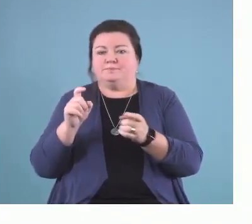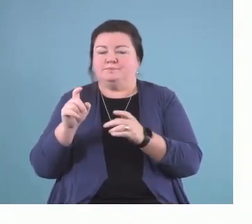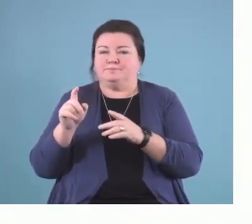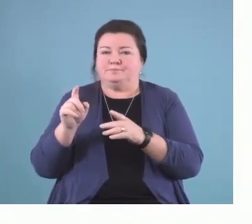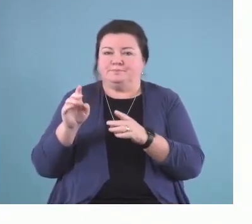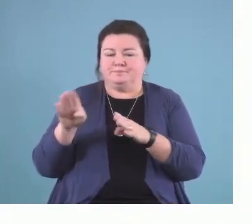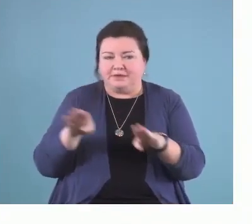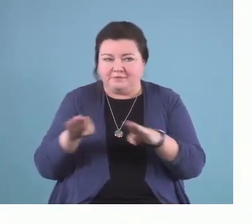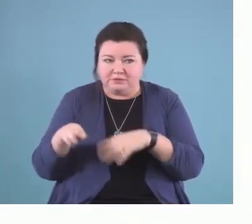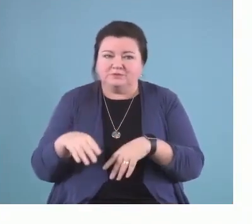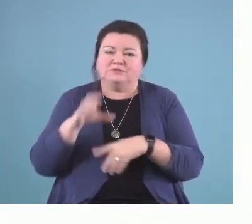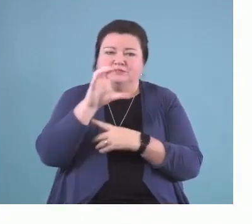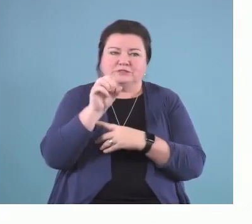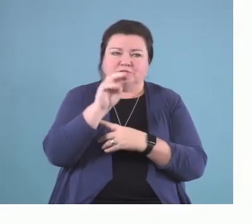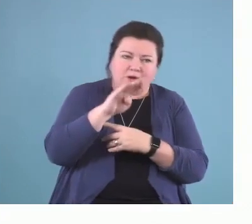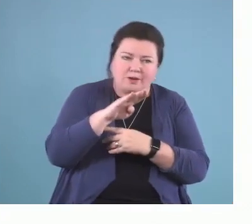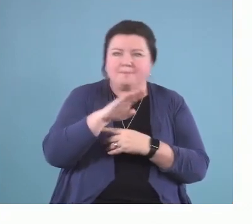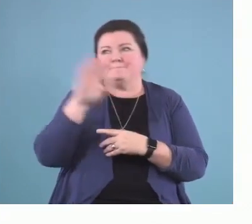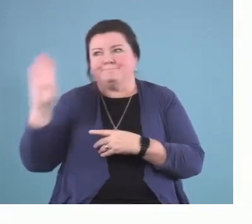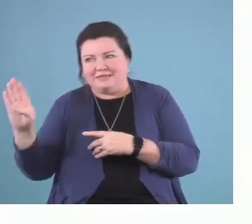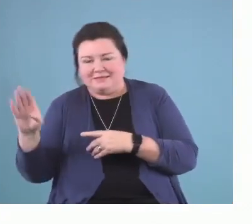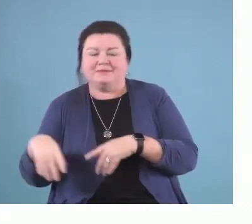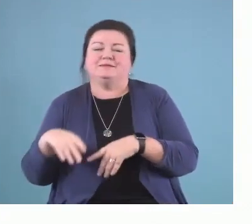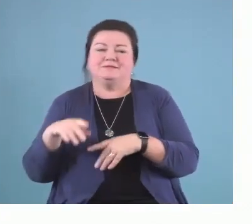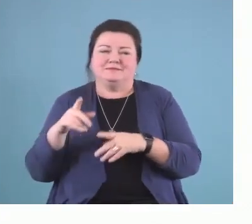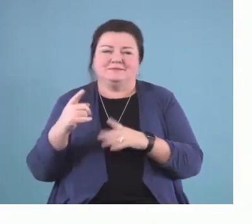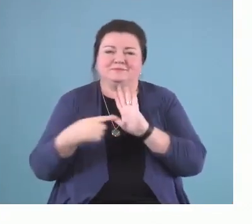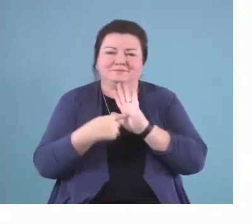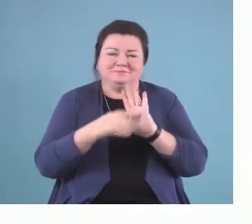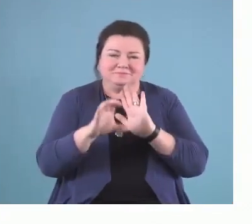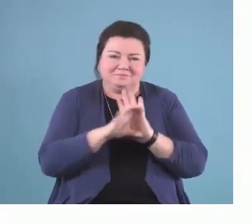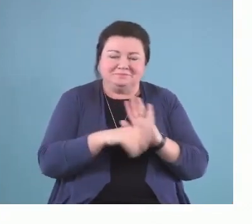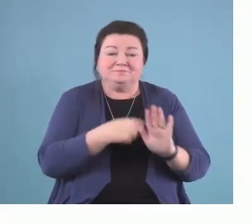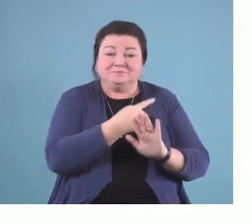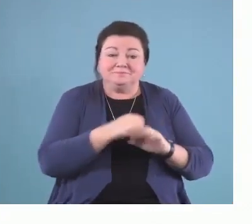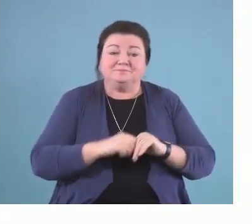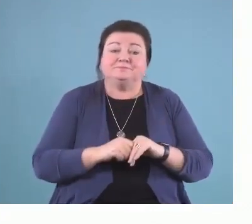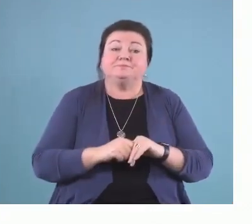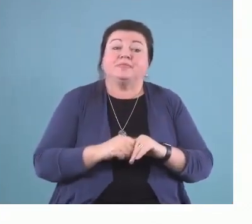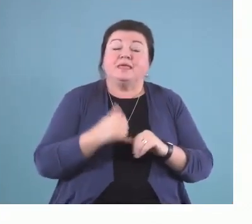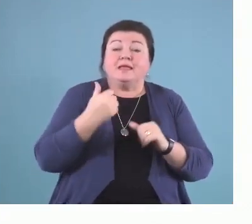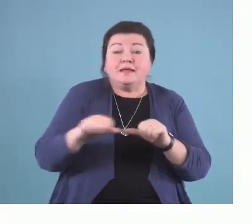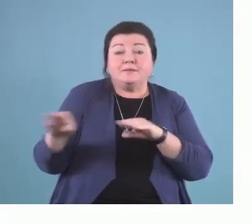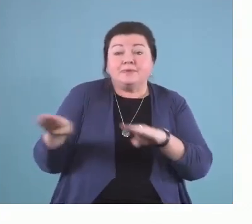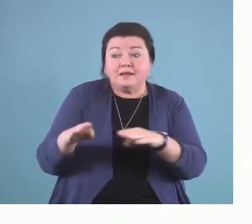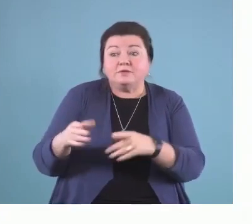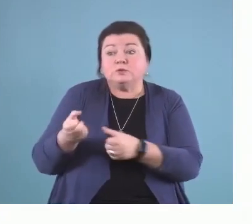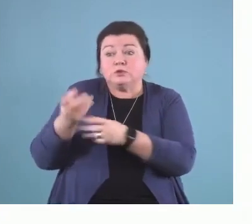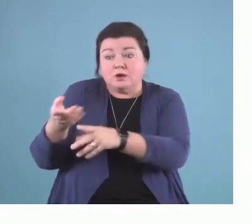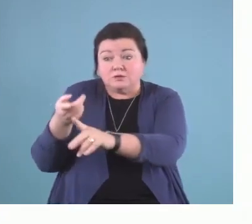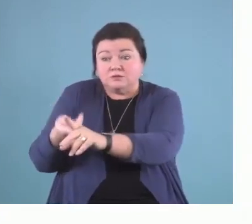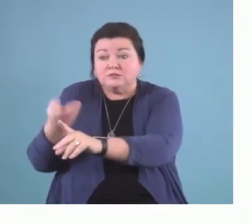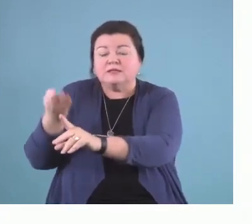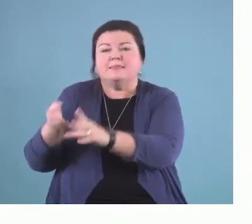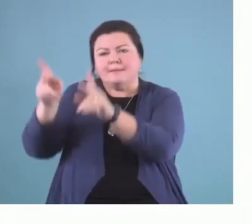COM-B system in this case, that proposes that for any behavior to occur, the person performing the